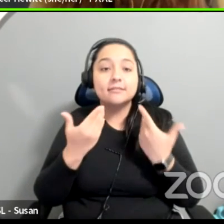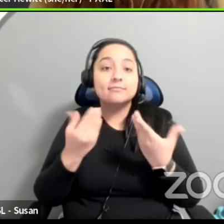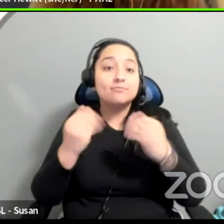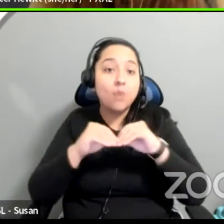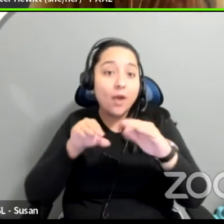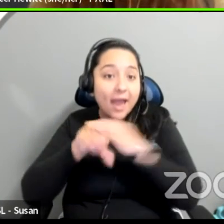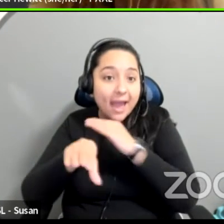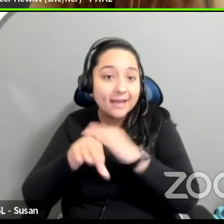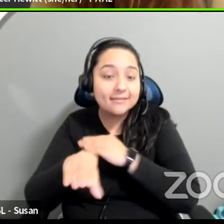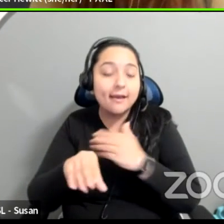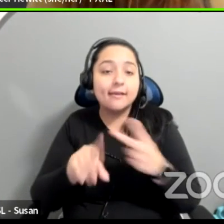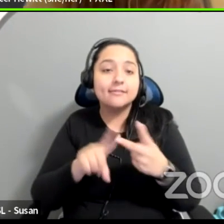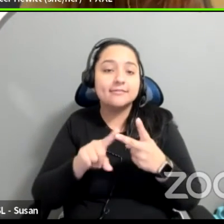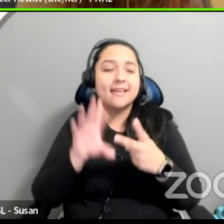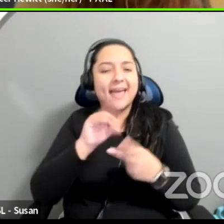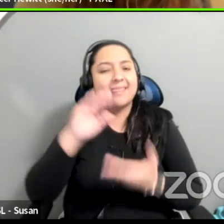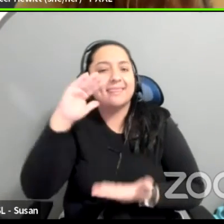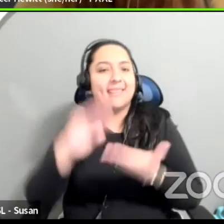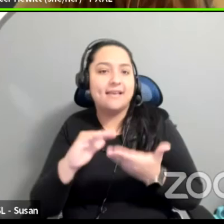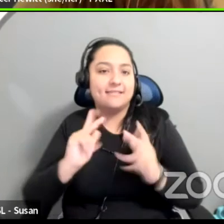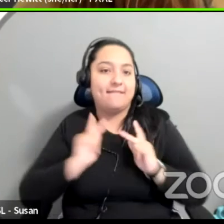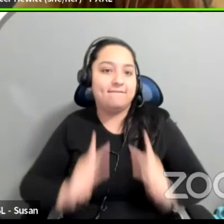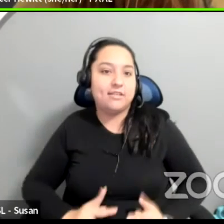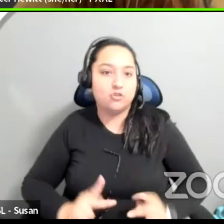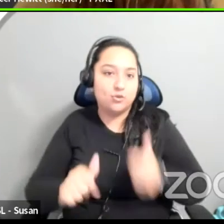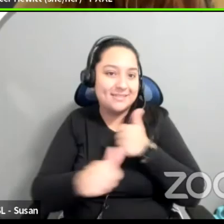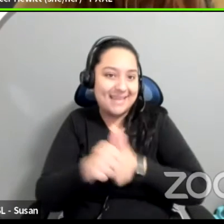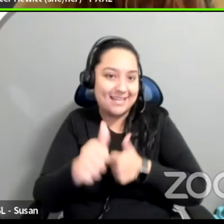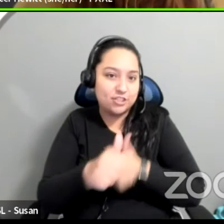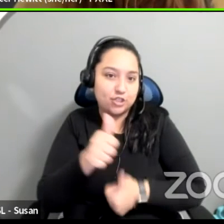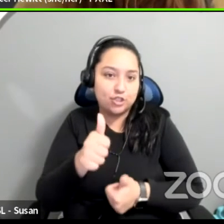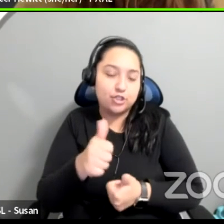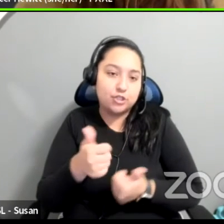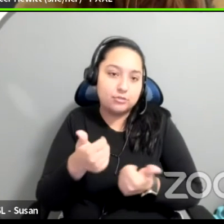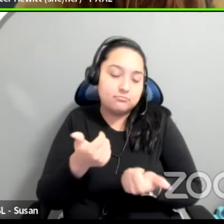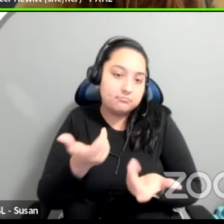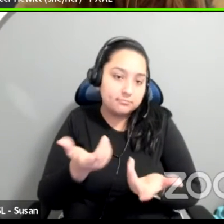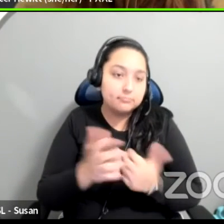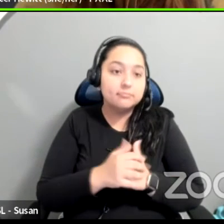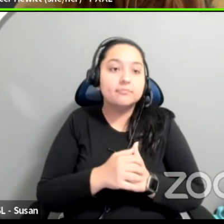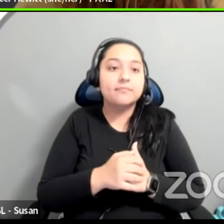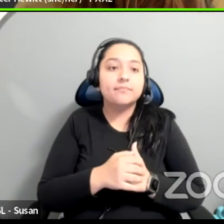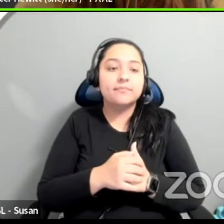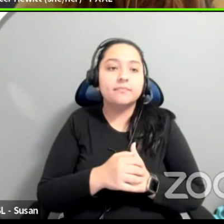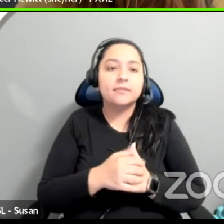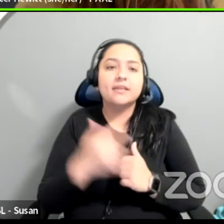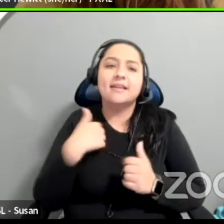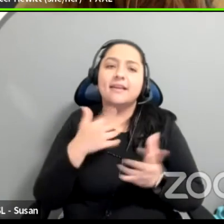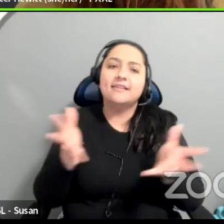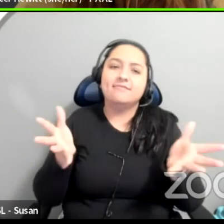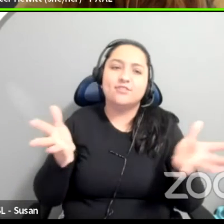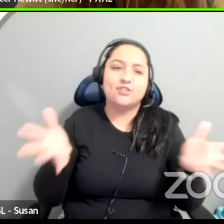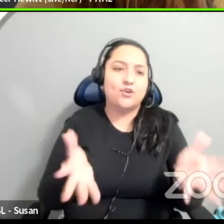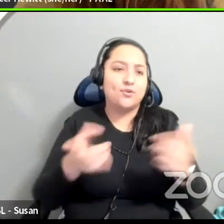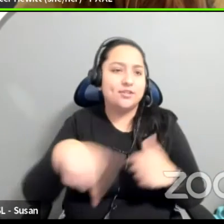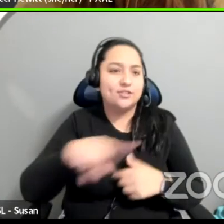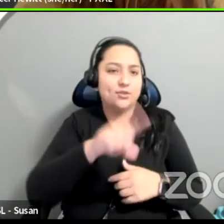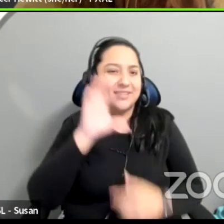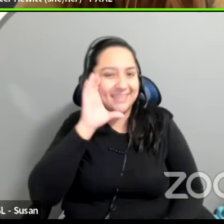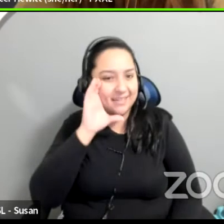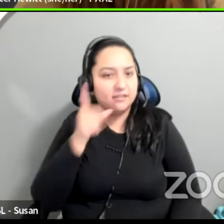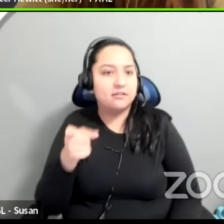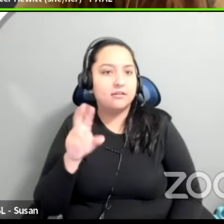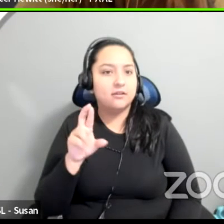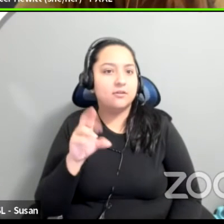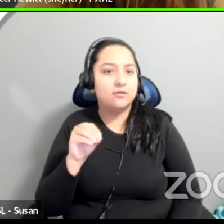physical danger, um, in participating in theater. And I would just encourage everyone to hear Roberta's words that, um, I actually think